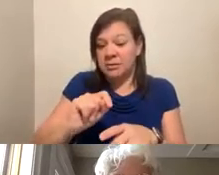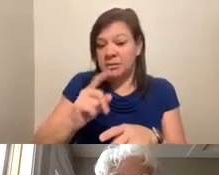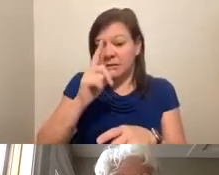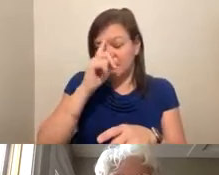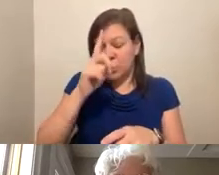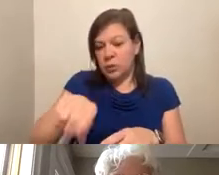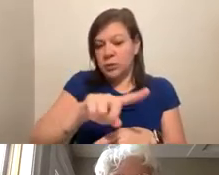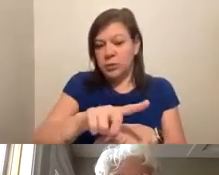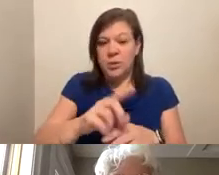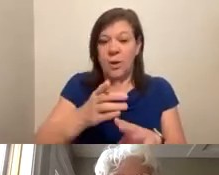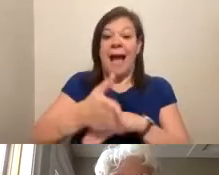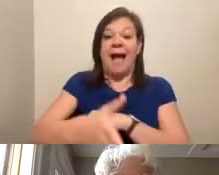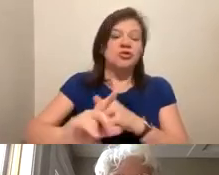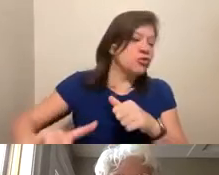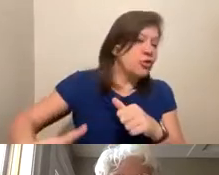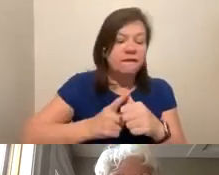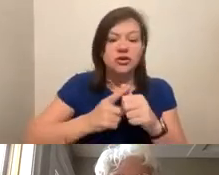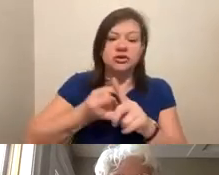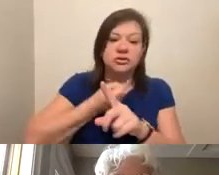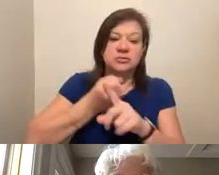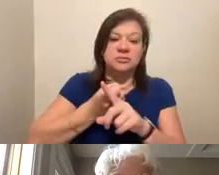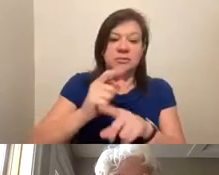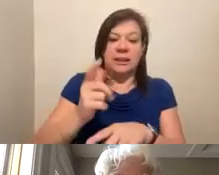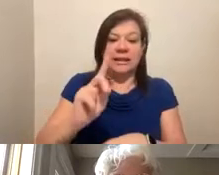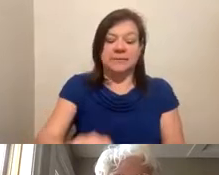after that first, first time convening?